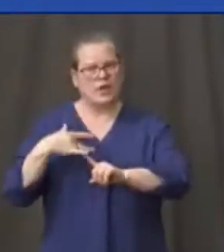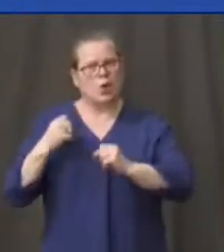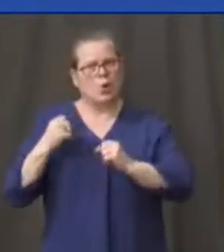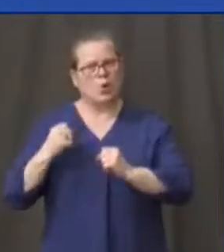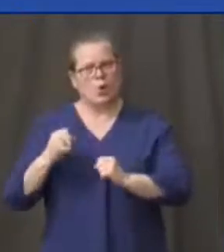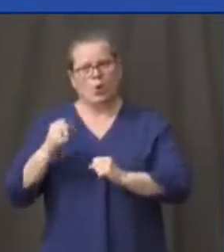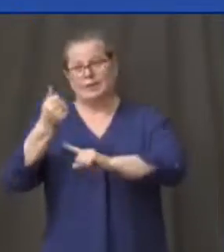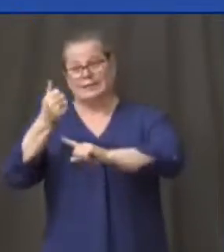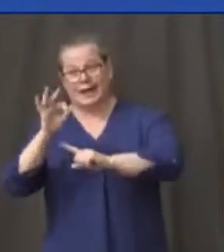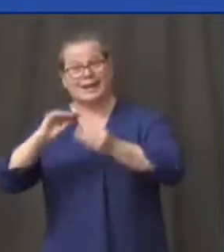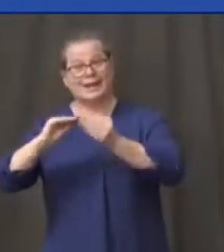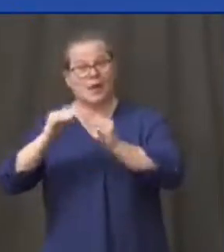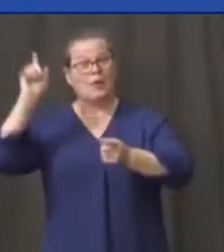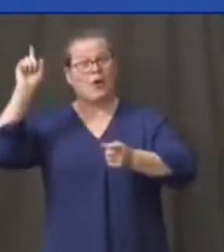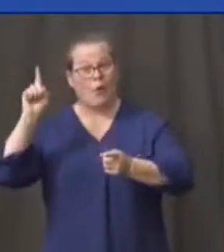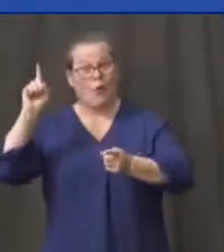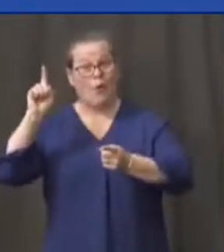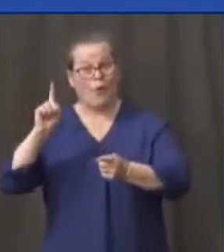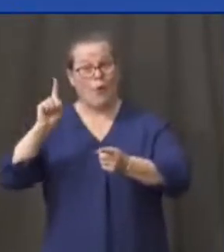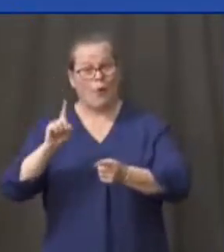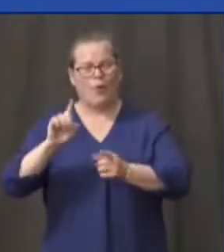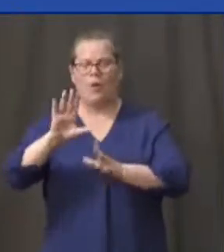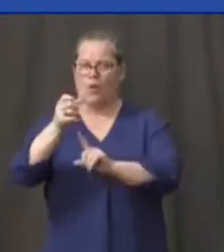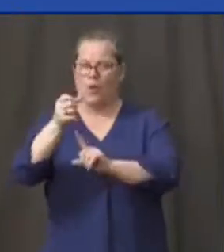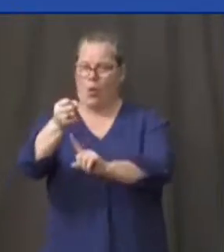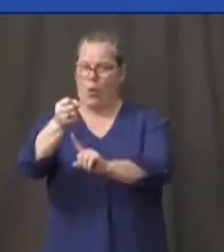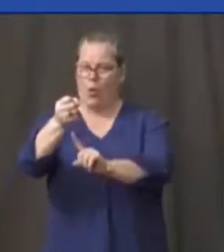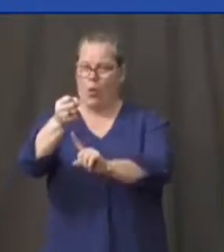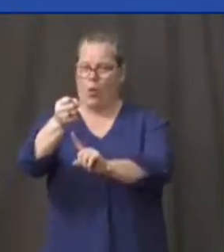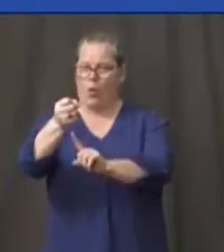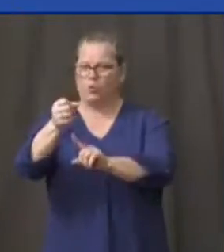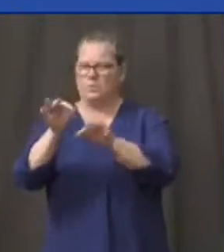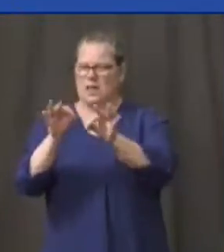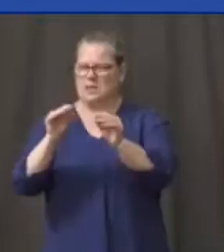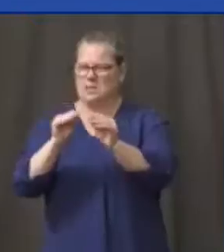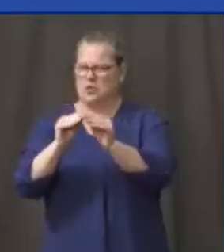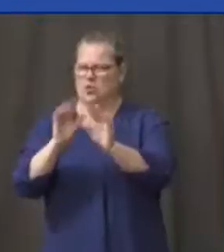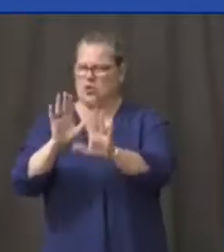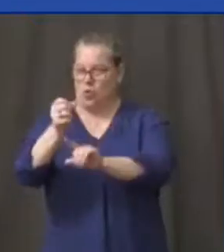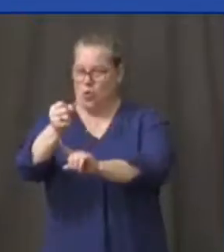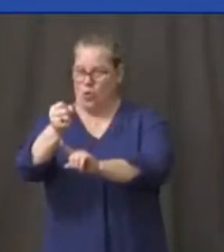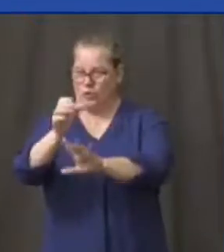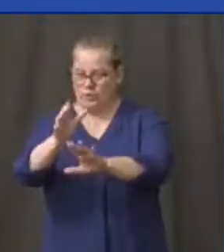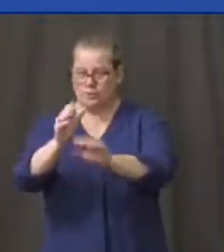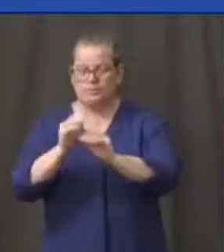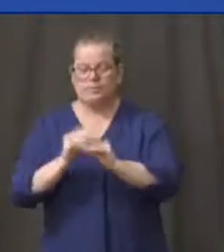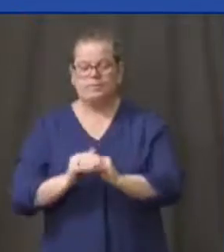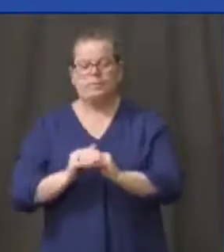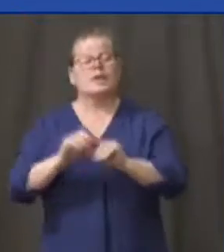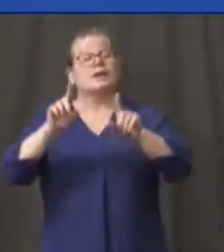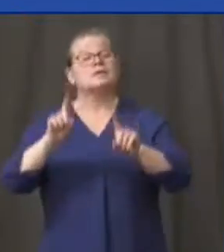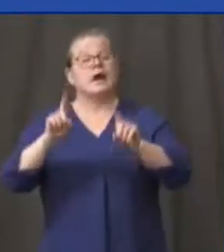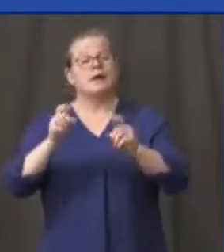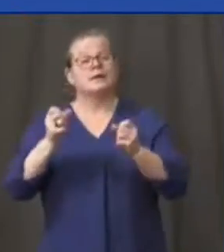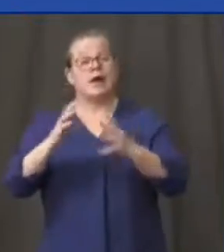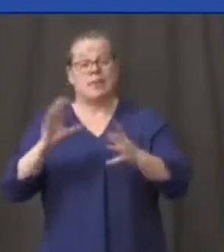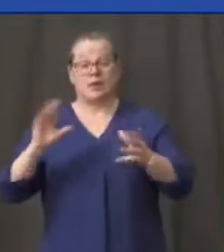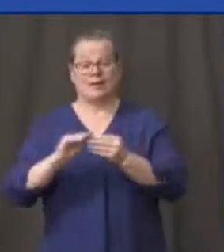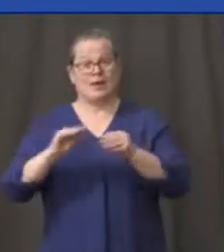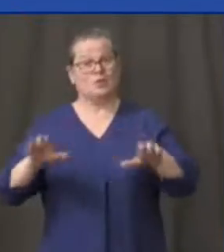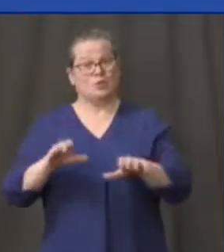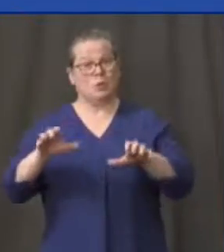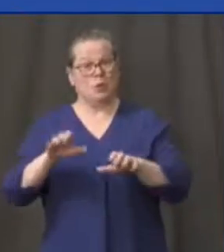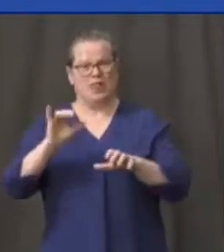to go down. I'll explain that a little more in a minute. And tests performed, which is a key number because we're always talking about